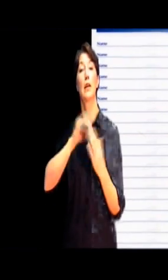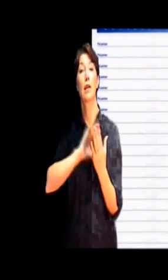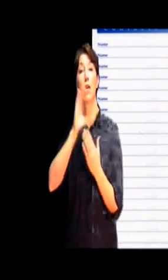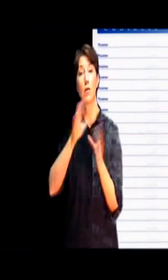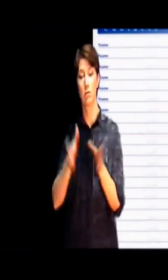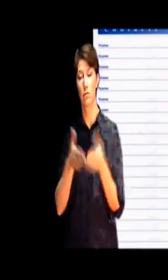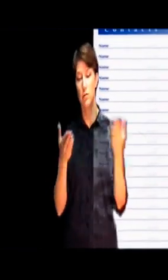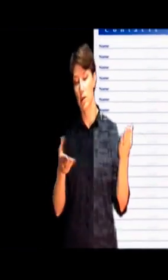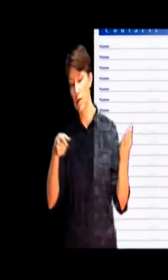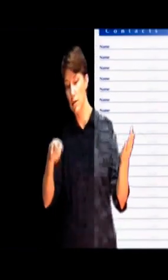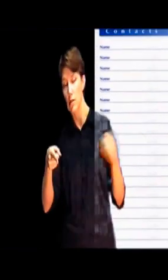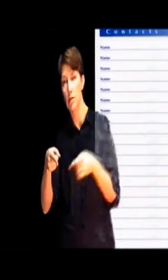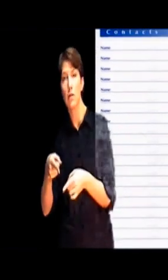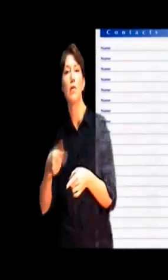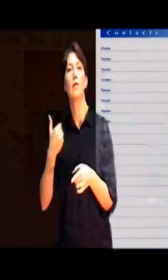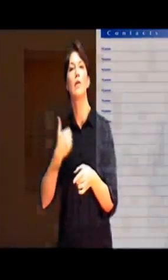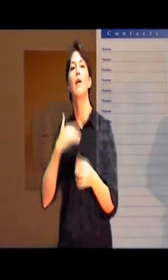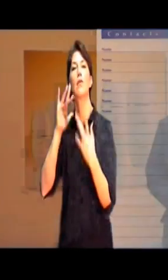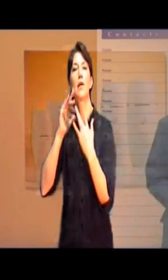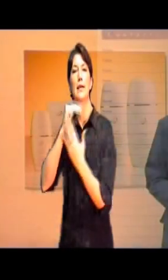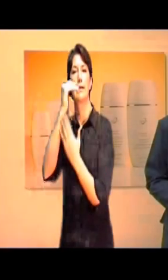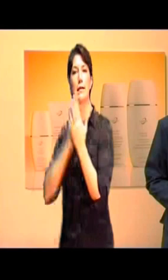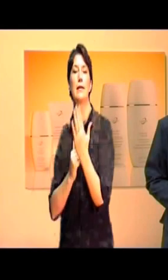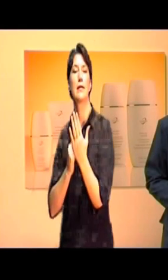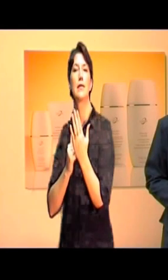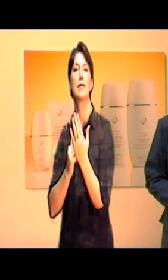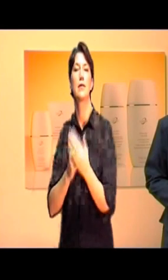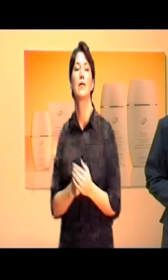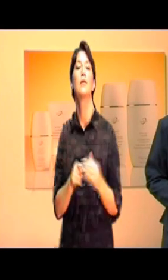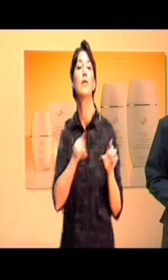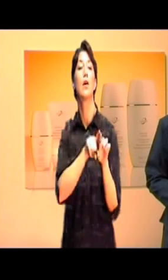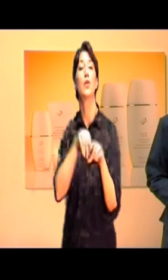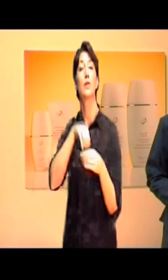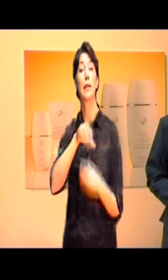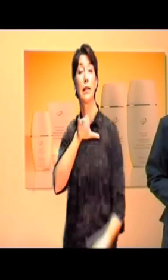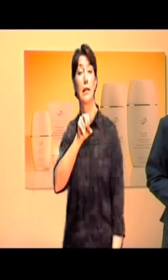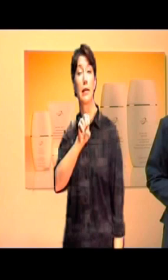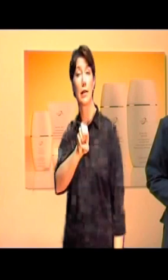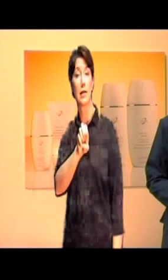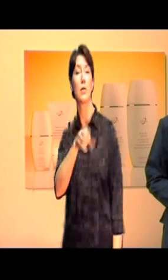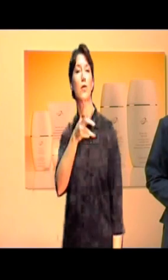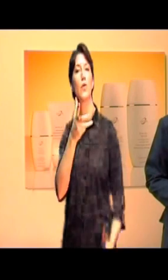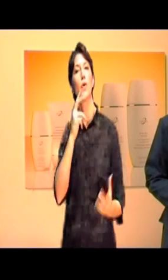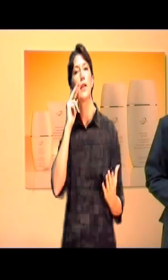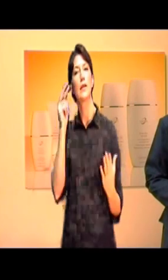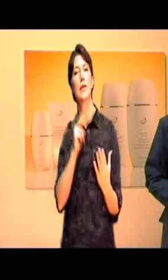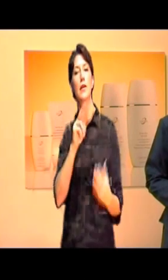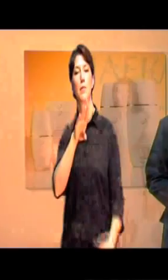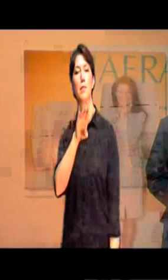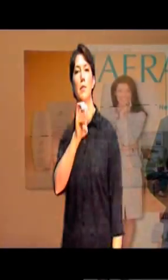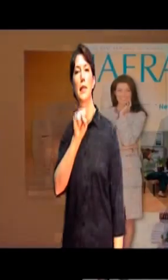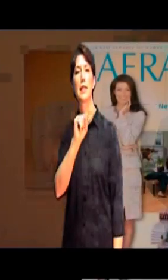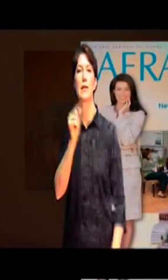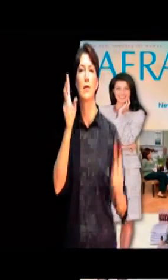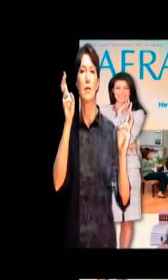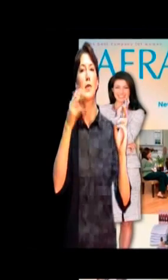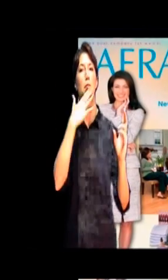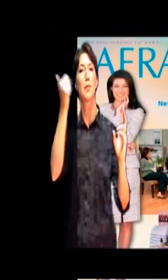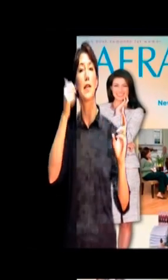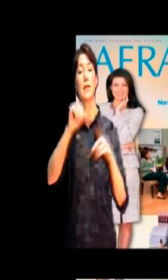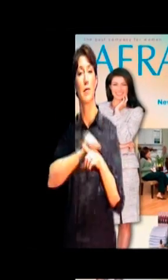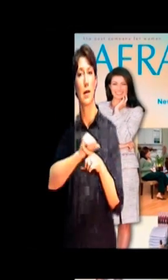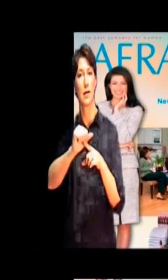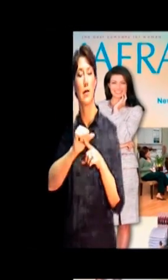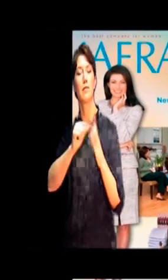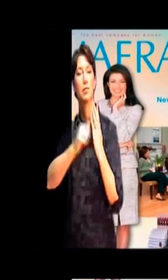you'll have an opportunity to build your contact list. Some other items in your business case that you'll want to review is your best magazine. This is